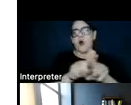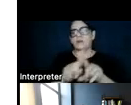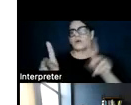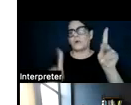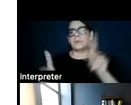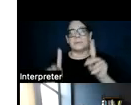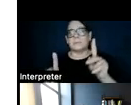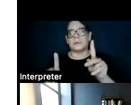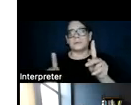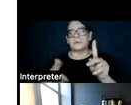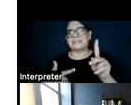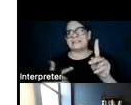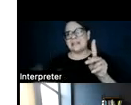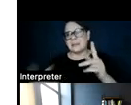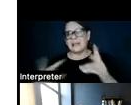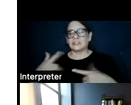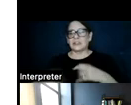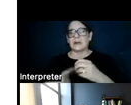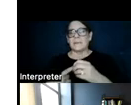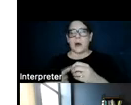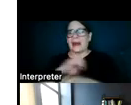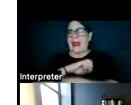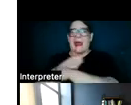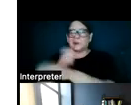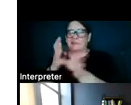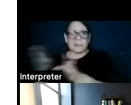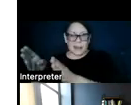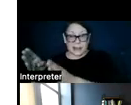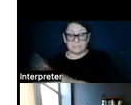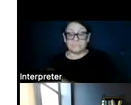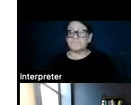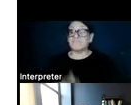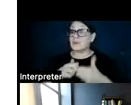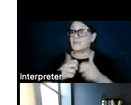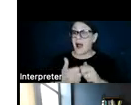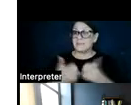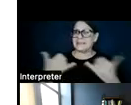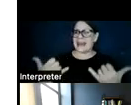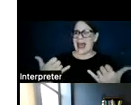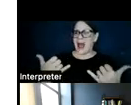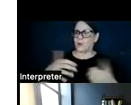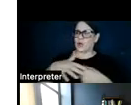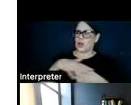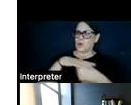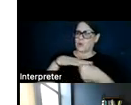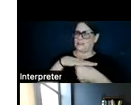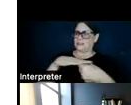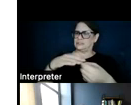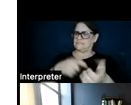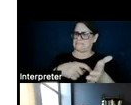typically concerned with just energy planning, is the fact that suddenly location dictates